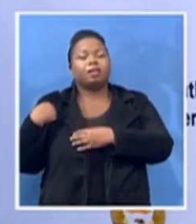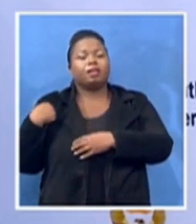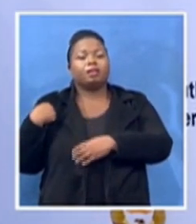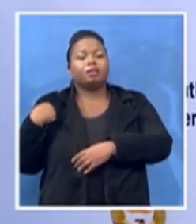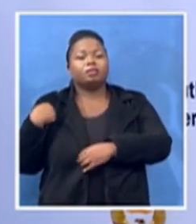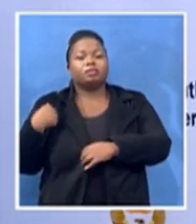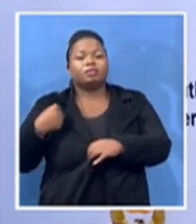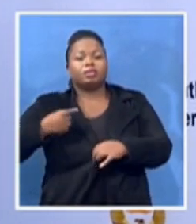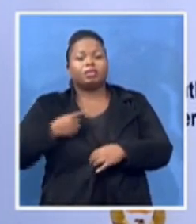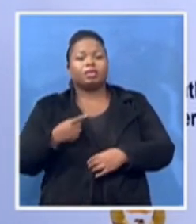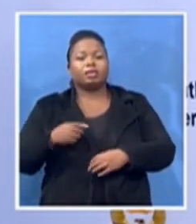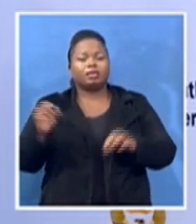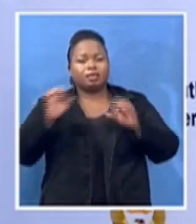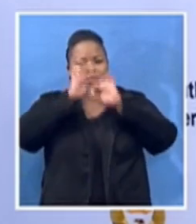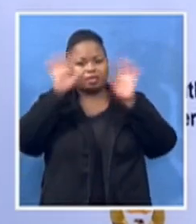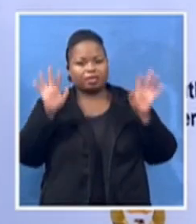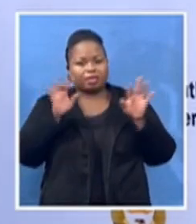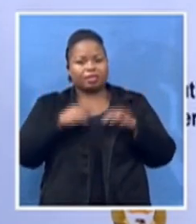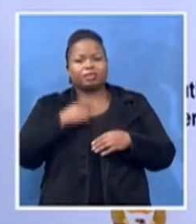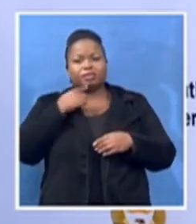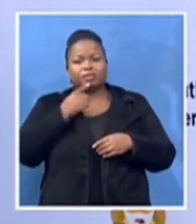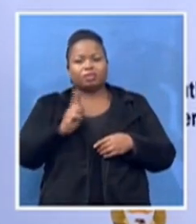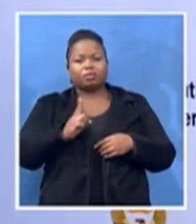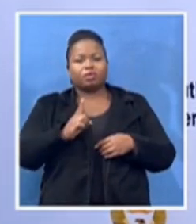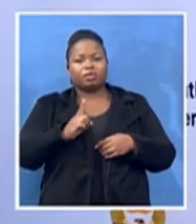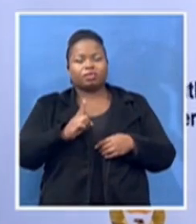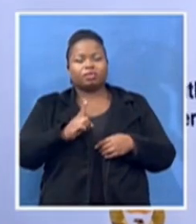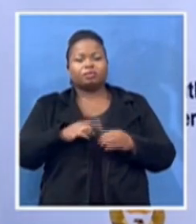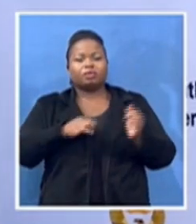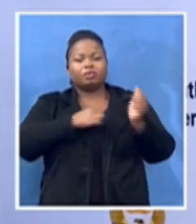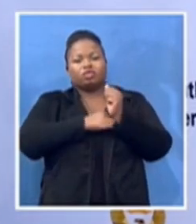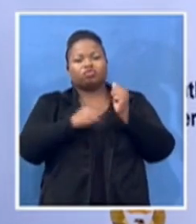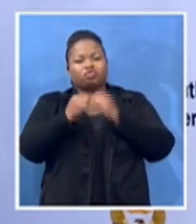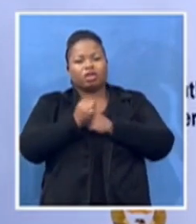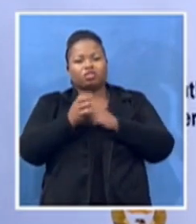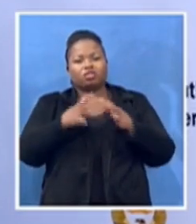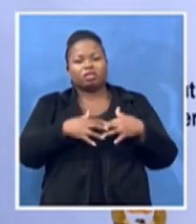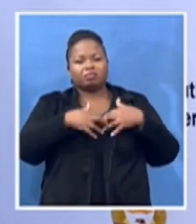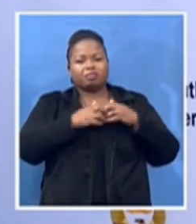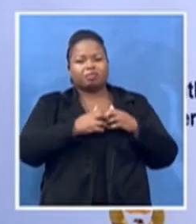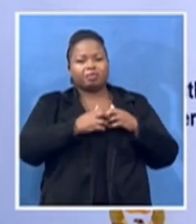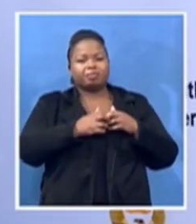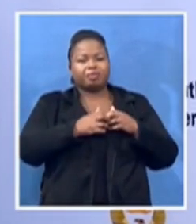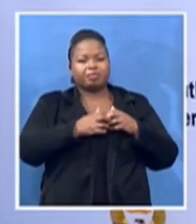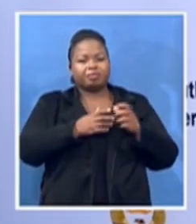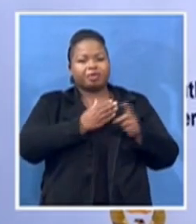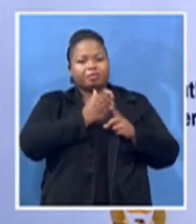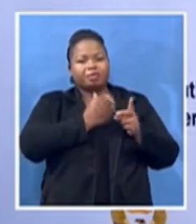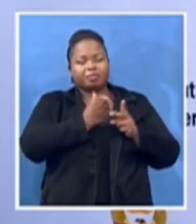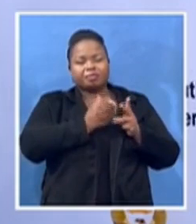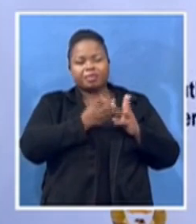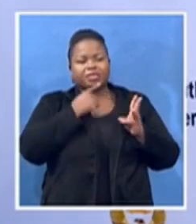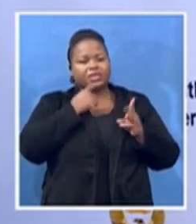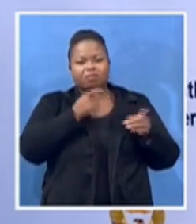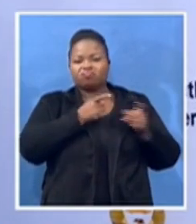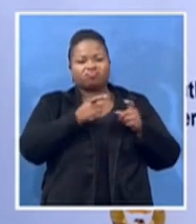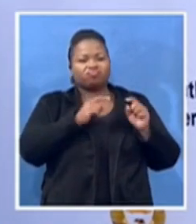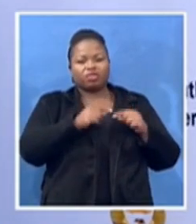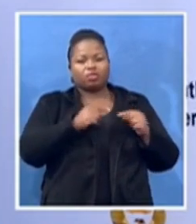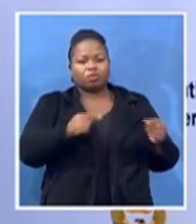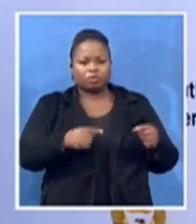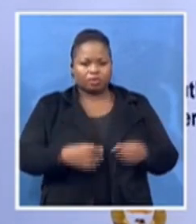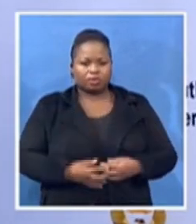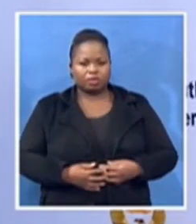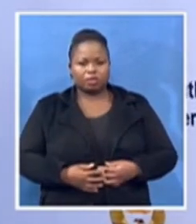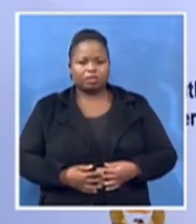about the structures unworkable and render up at it ungovernable a minister